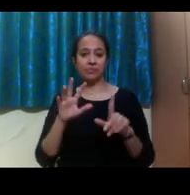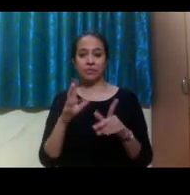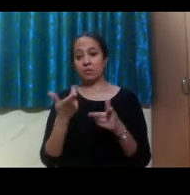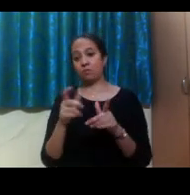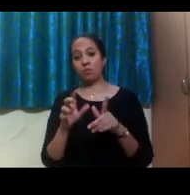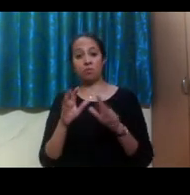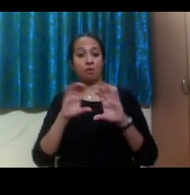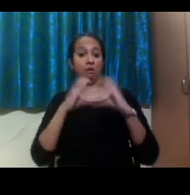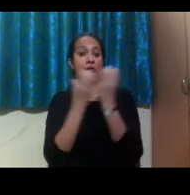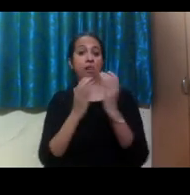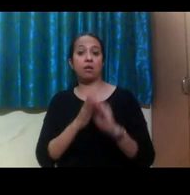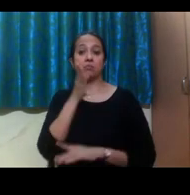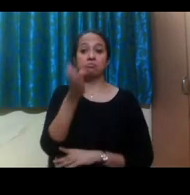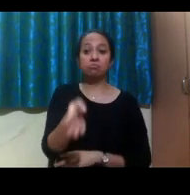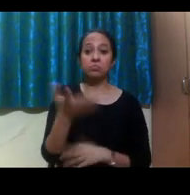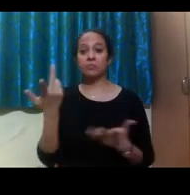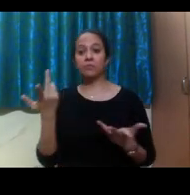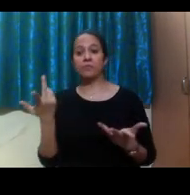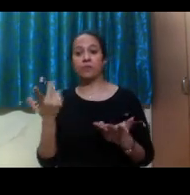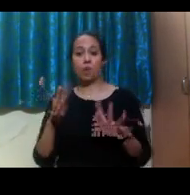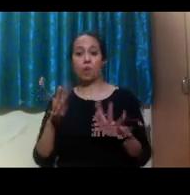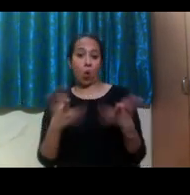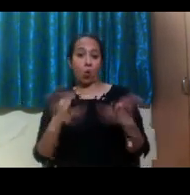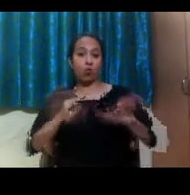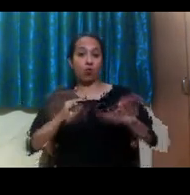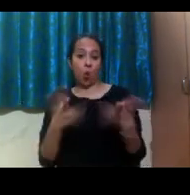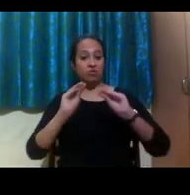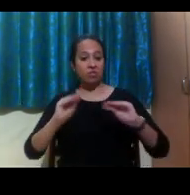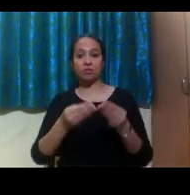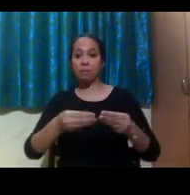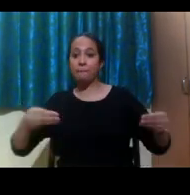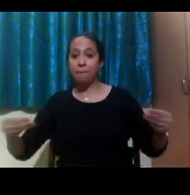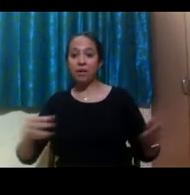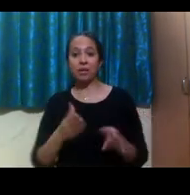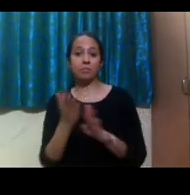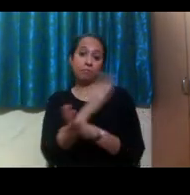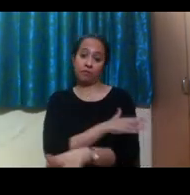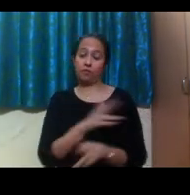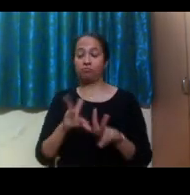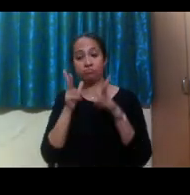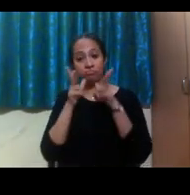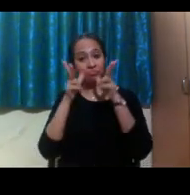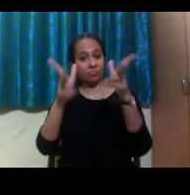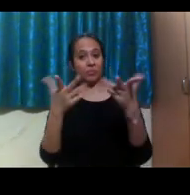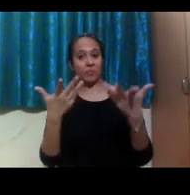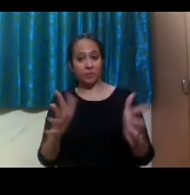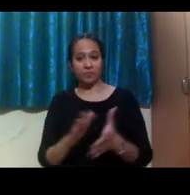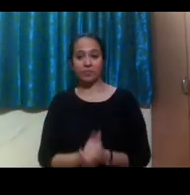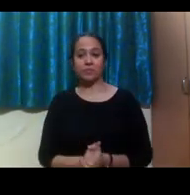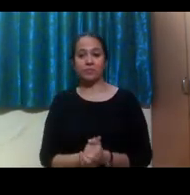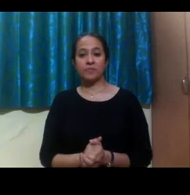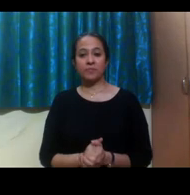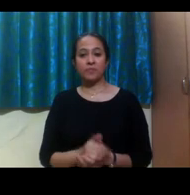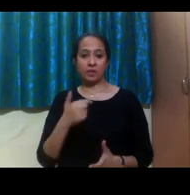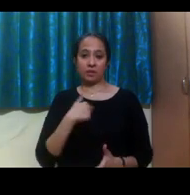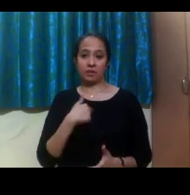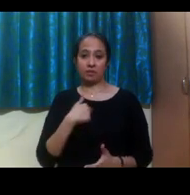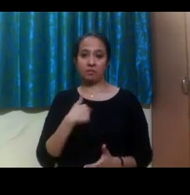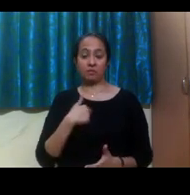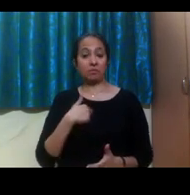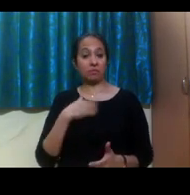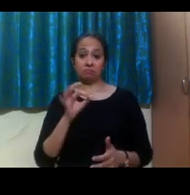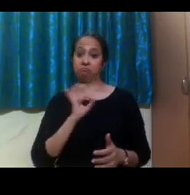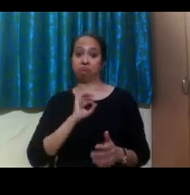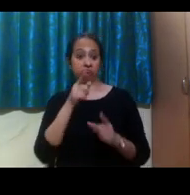or the how we teach material. And so as I stated earlier, you know, like I'm very much a visual learner, but